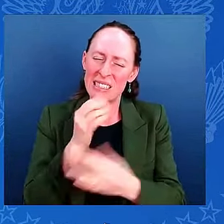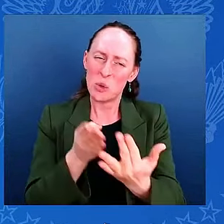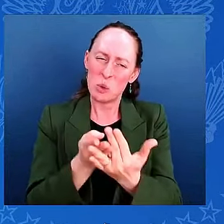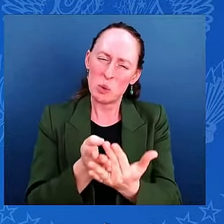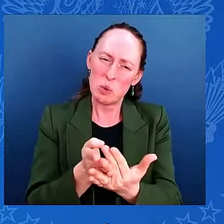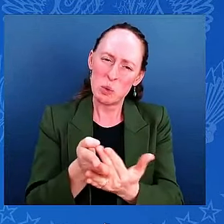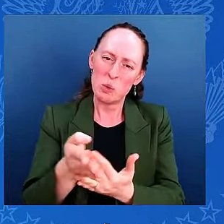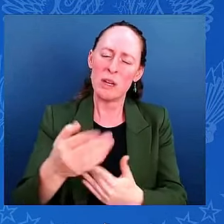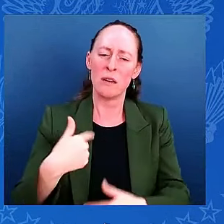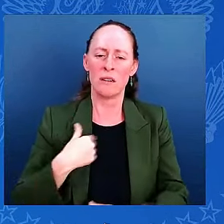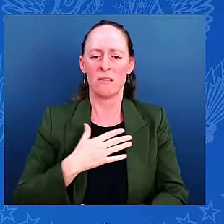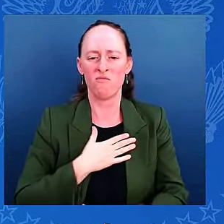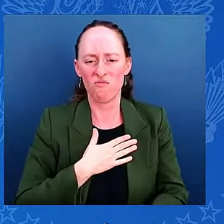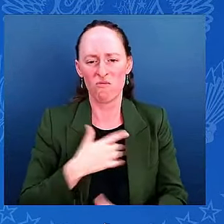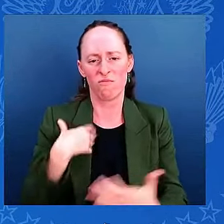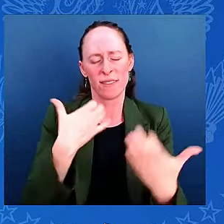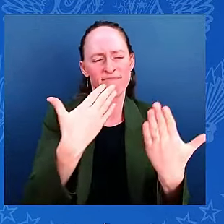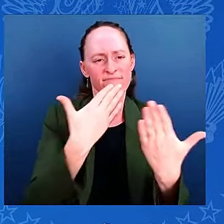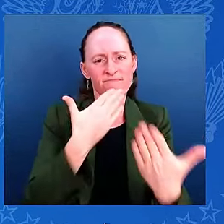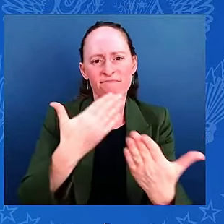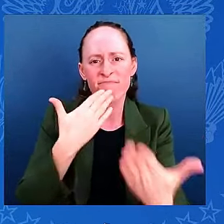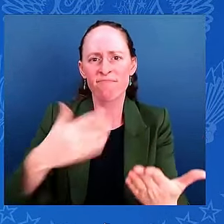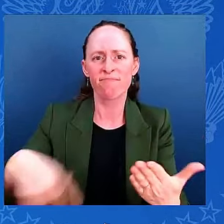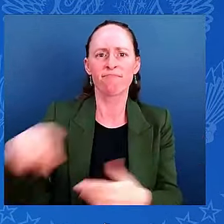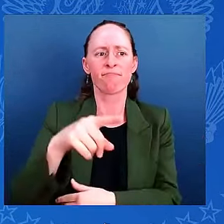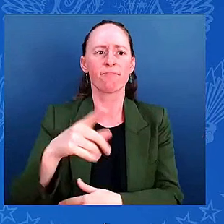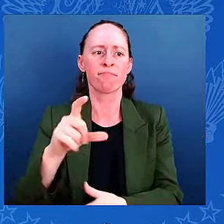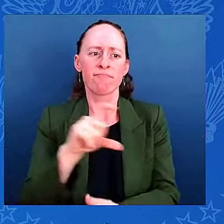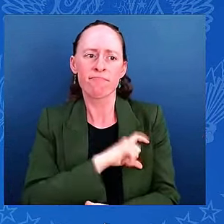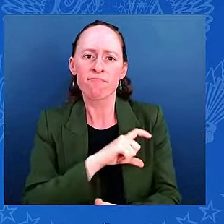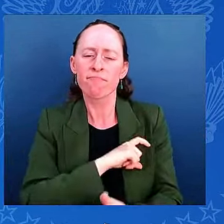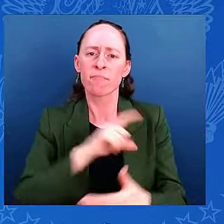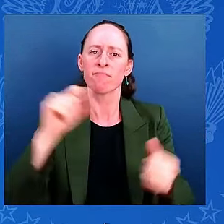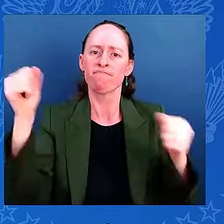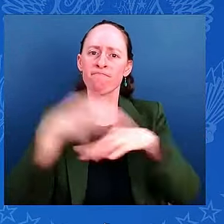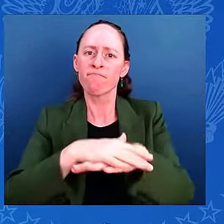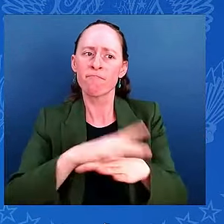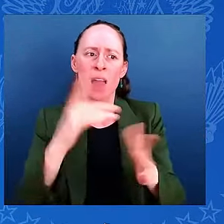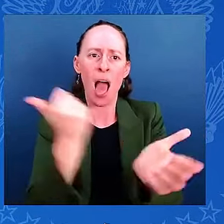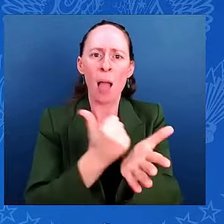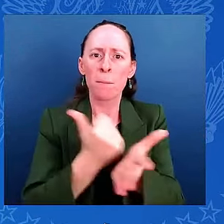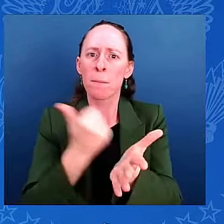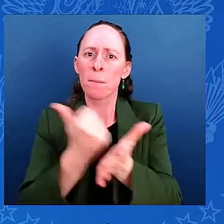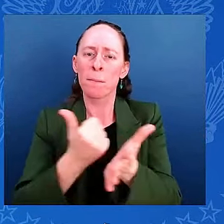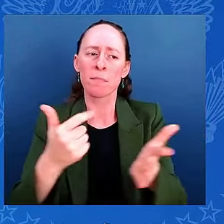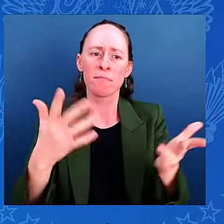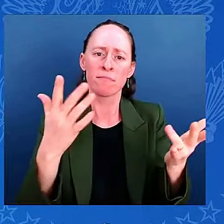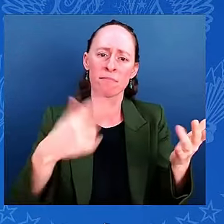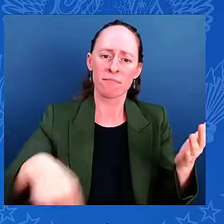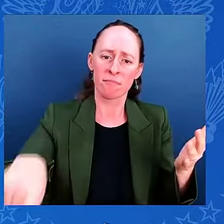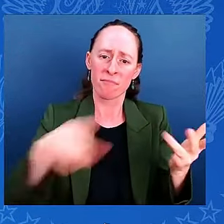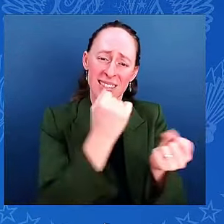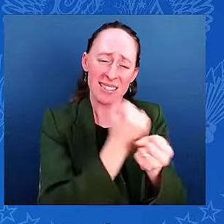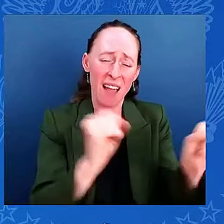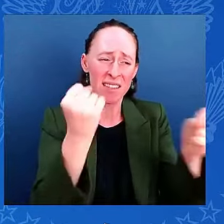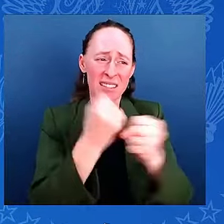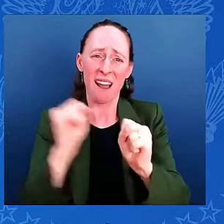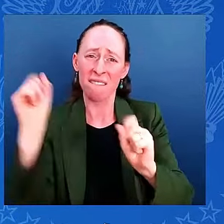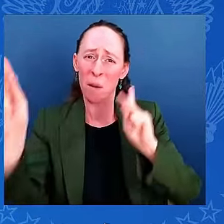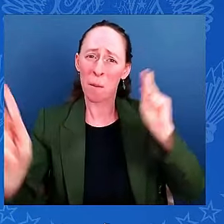toward danger instead of away from it, for saving lives and making the difference, FEMA personnel risking their lives,